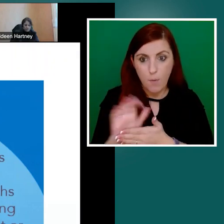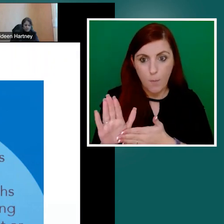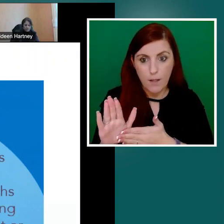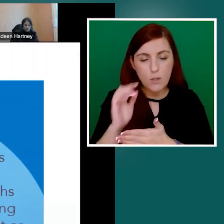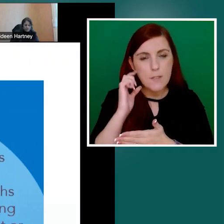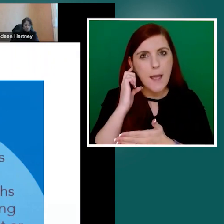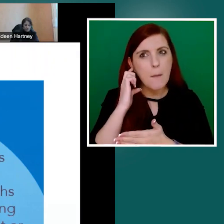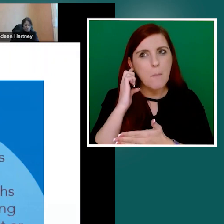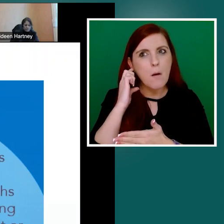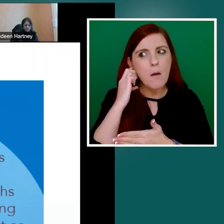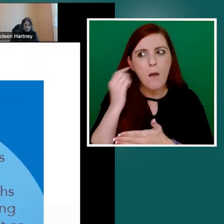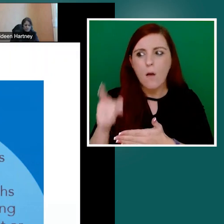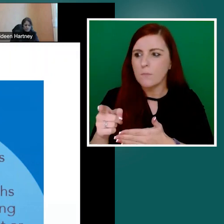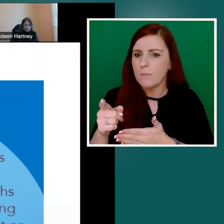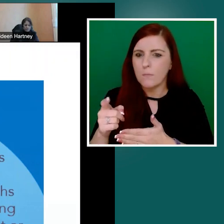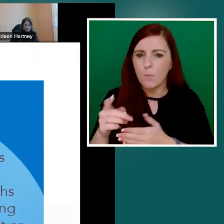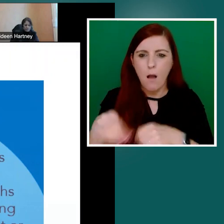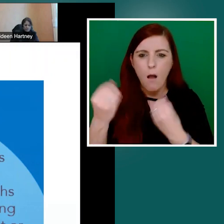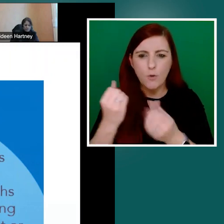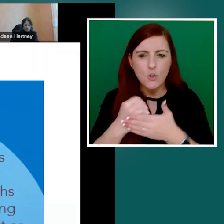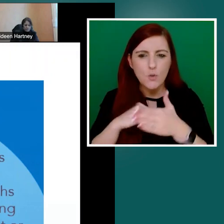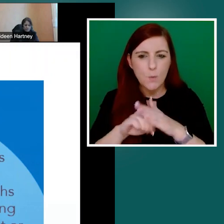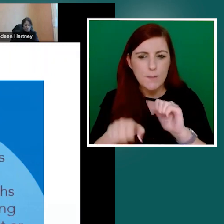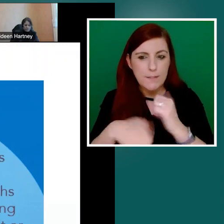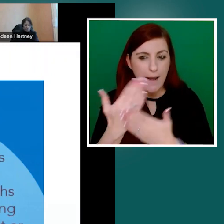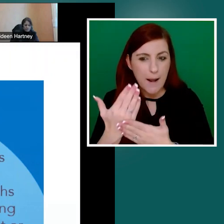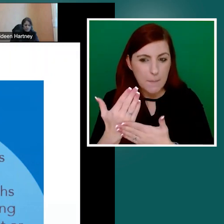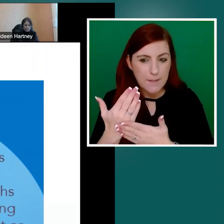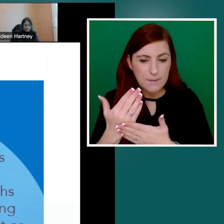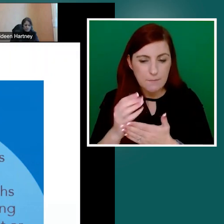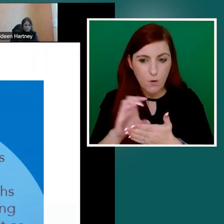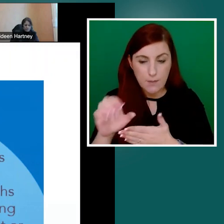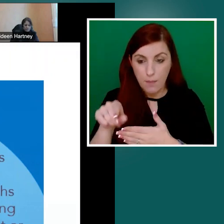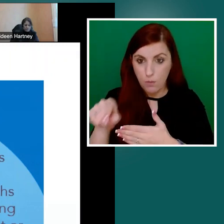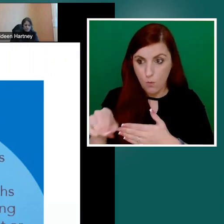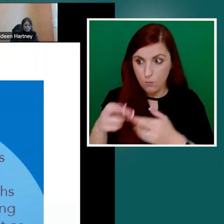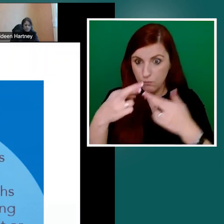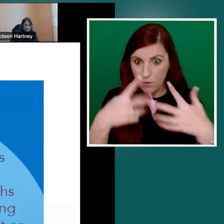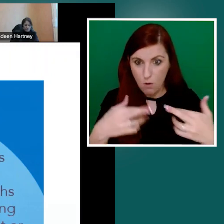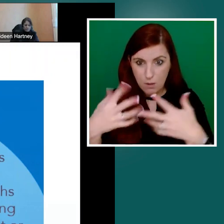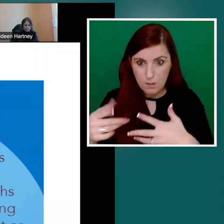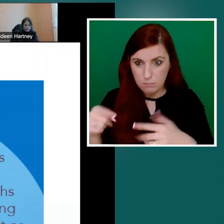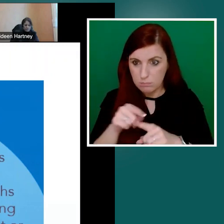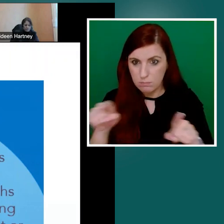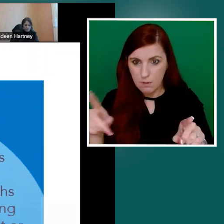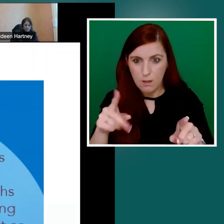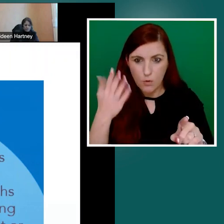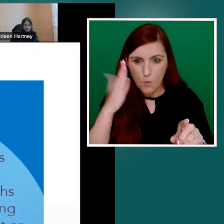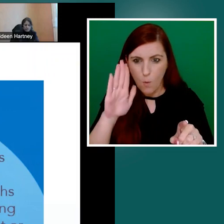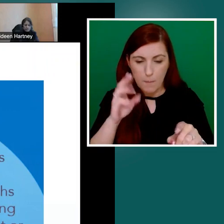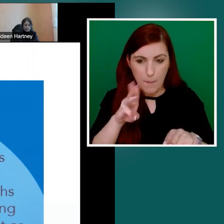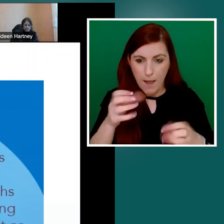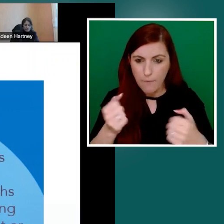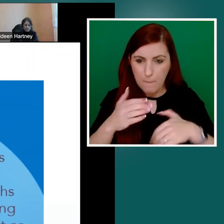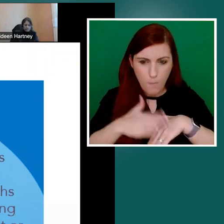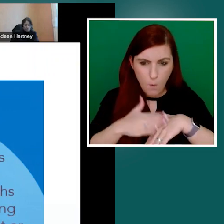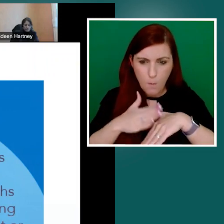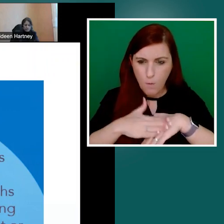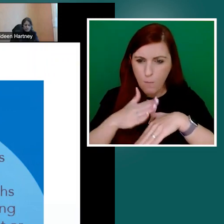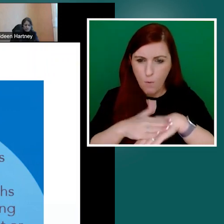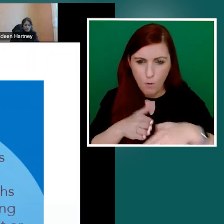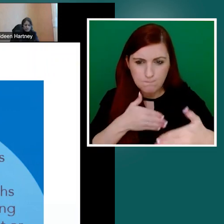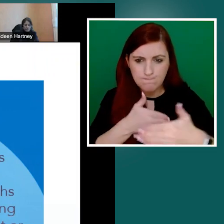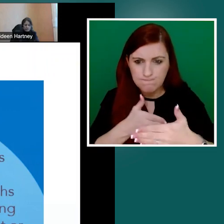offer a student development fund. And those findings were revealing that people are having more and more challenges